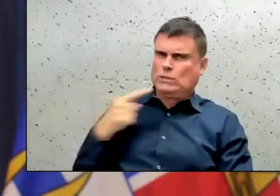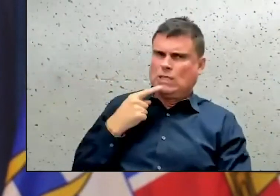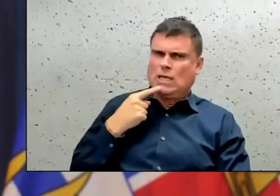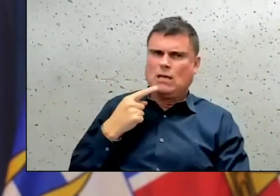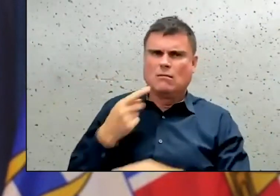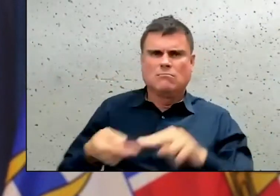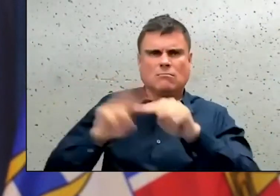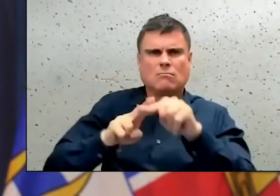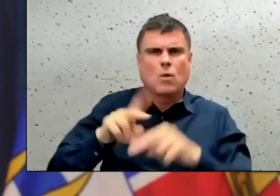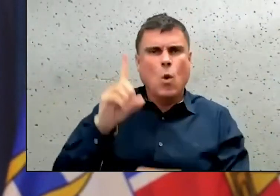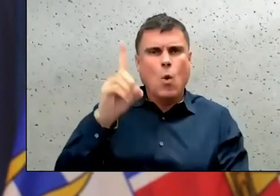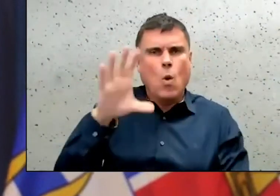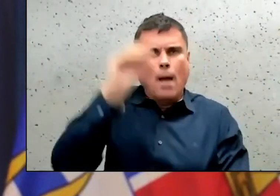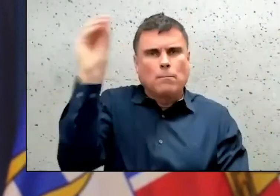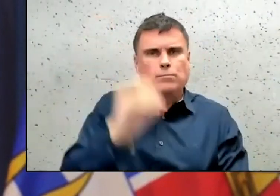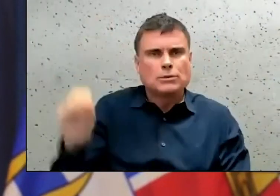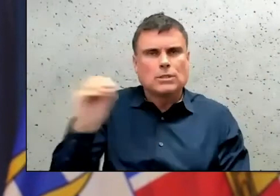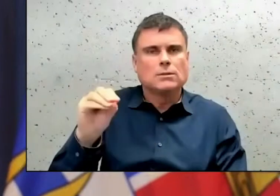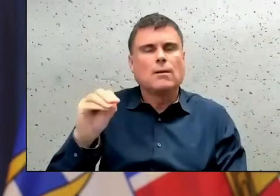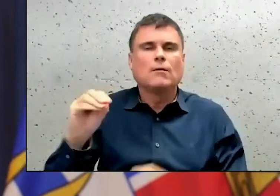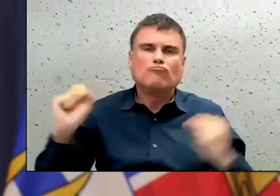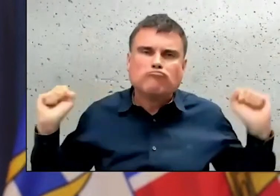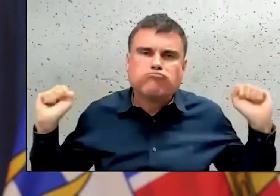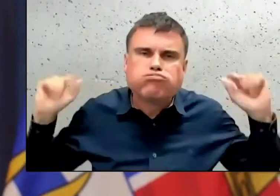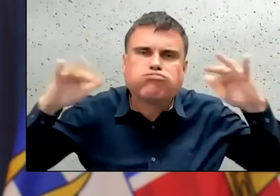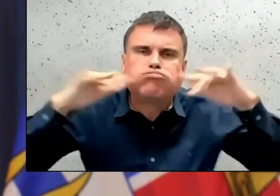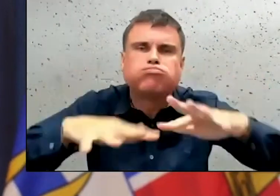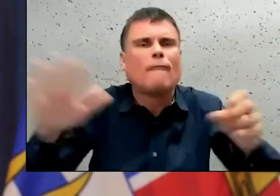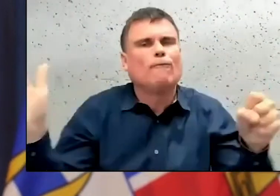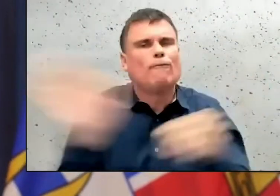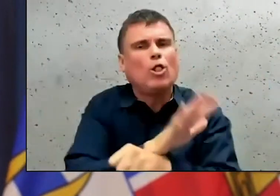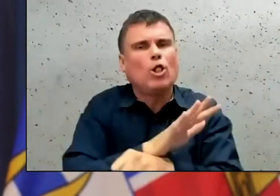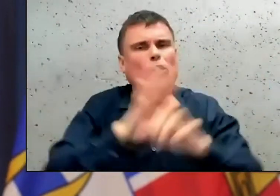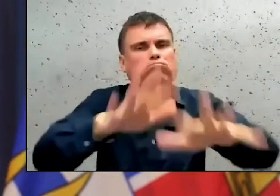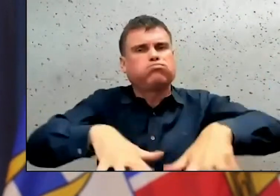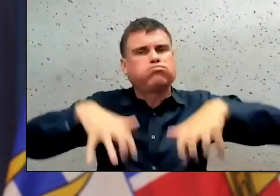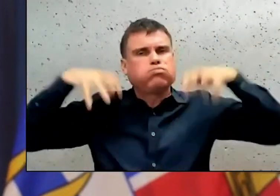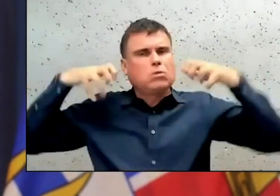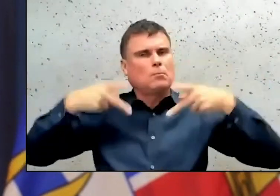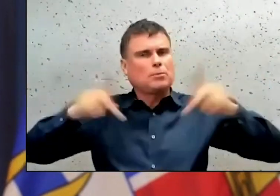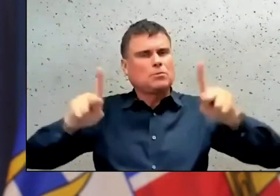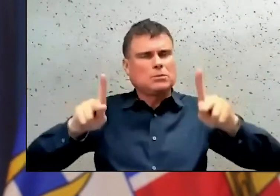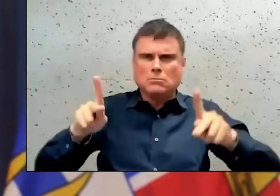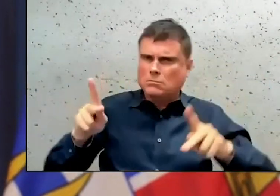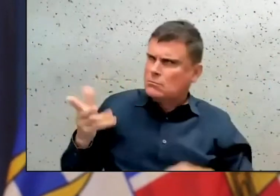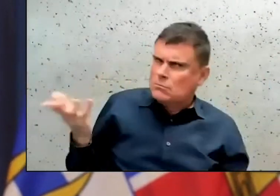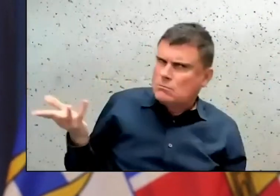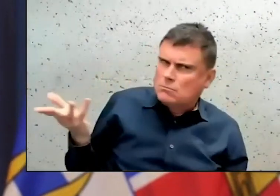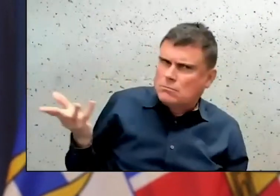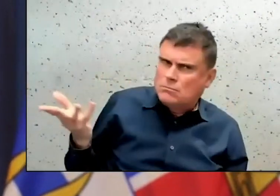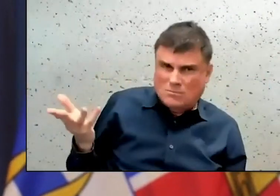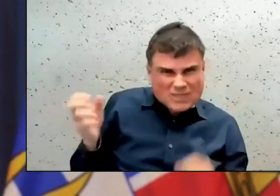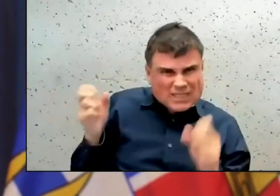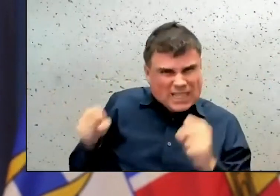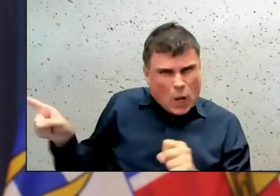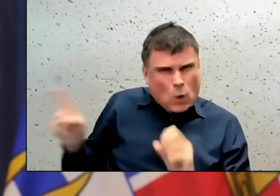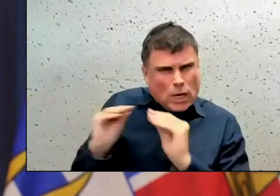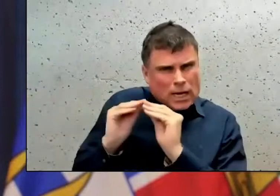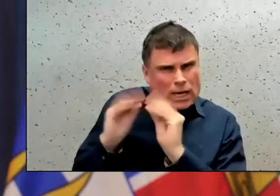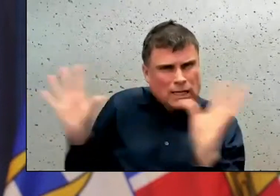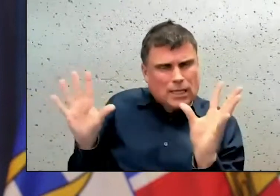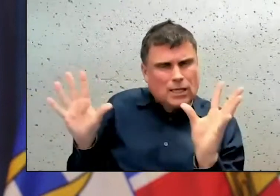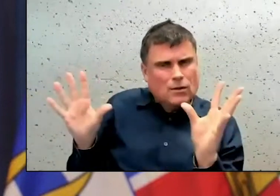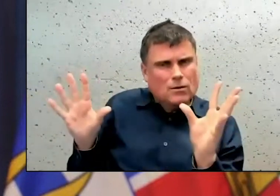We've just not been seeing transmission when the vaccine card is needed. Also hoping for clarification. I understand you've